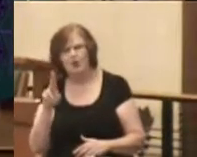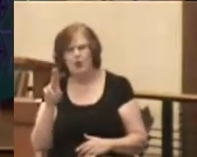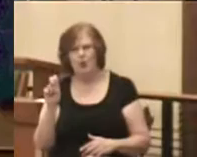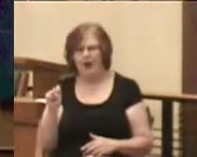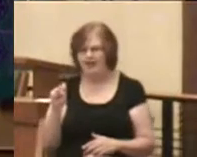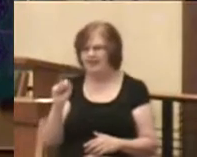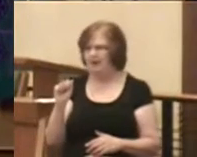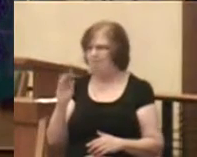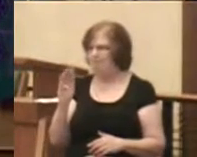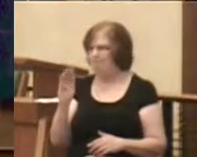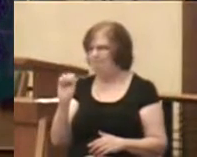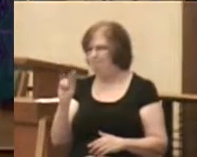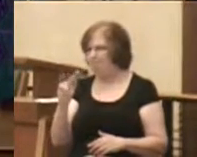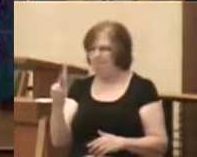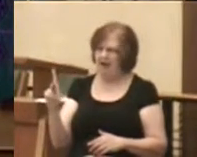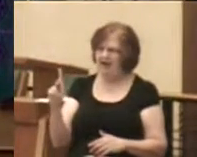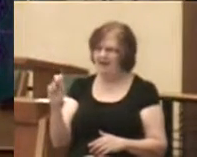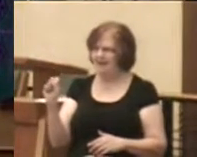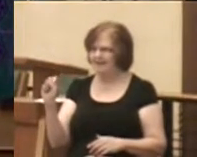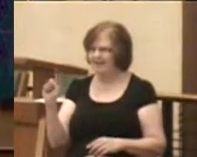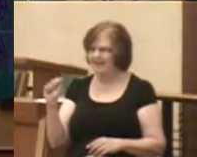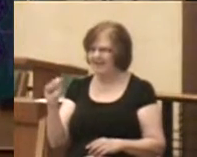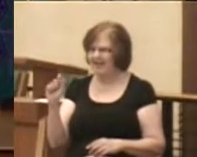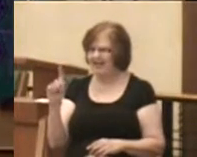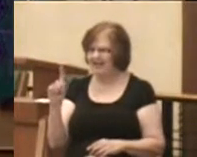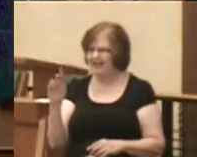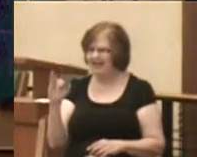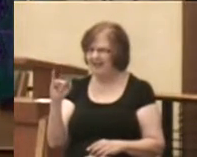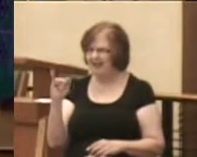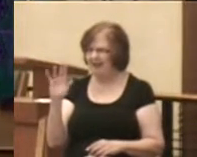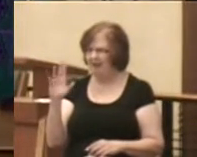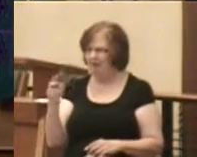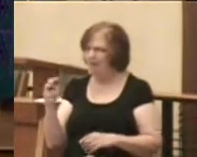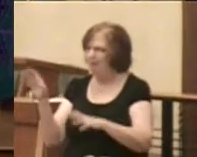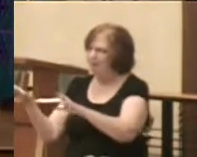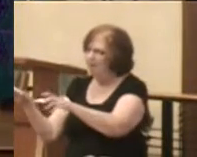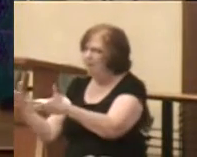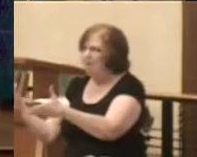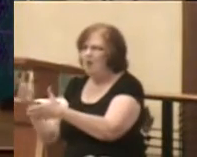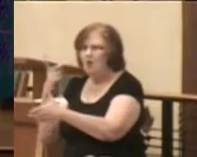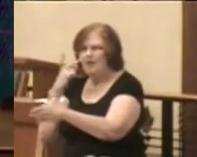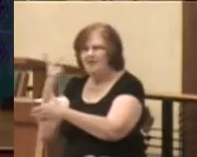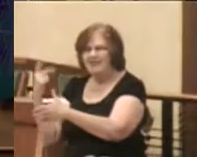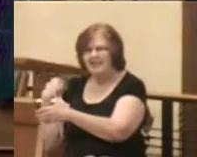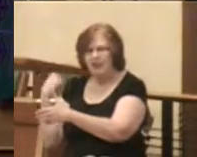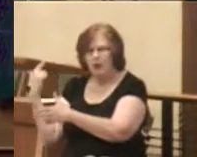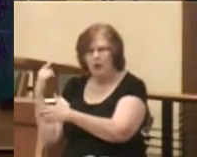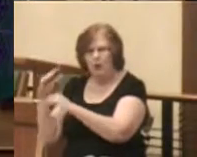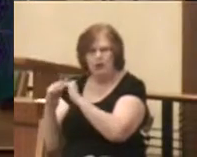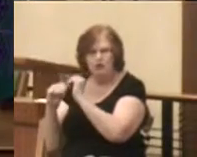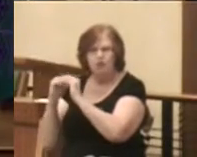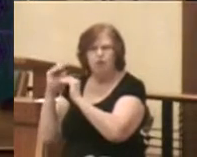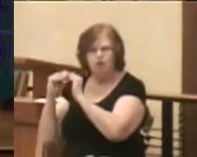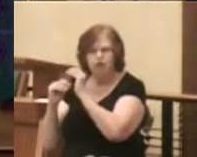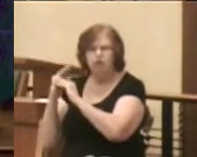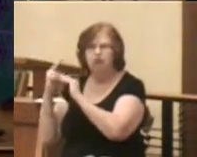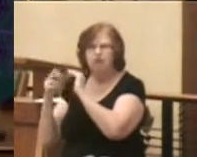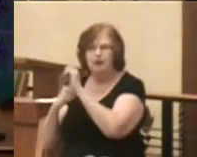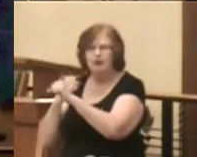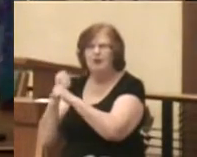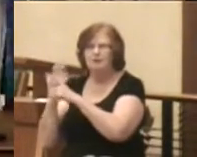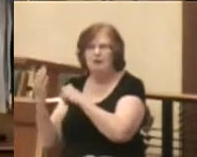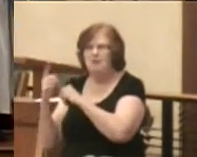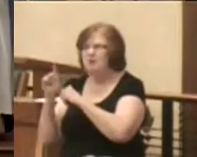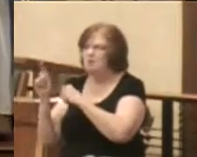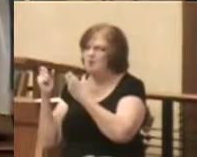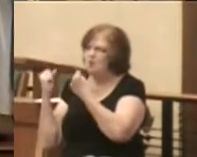Bank Stadium. We have seen pictures of it being constructed over the past two years. Maybe you have driven by it on